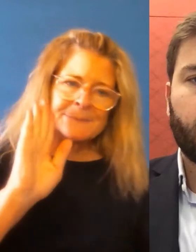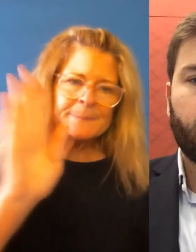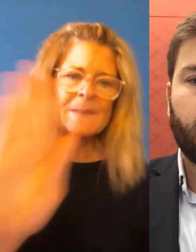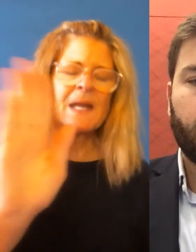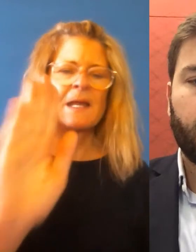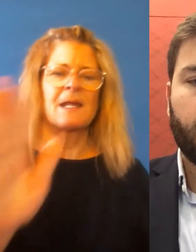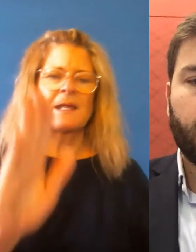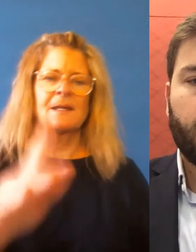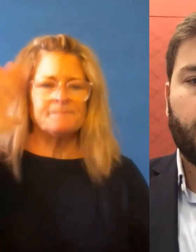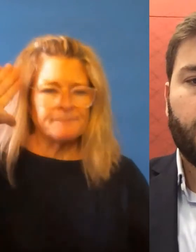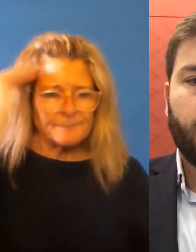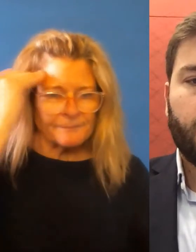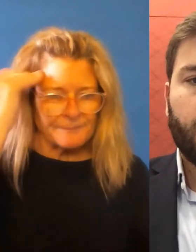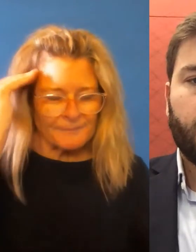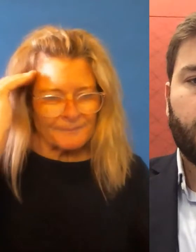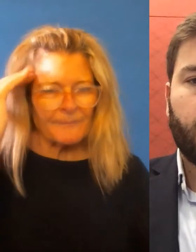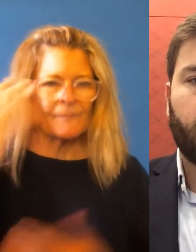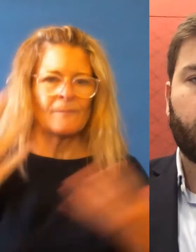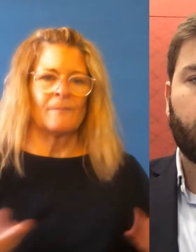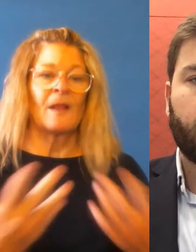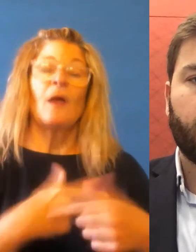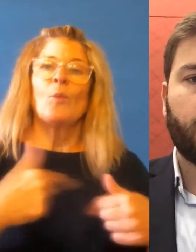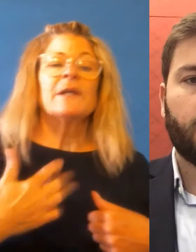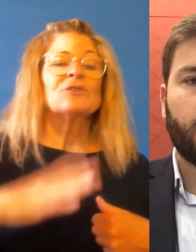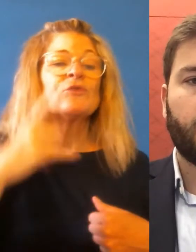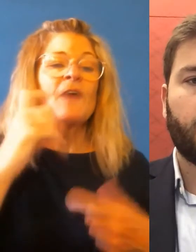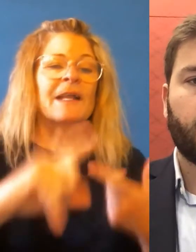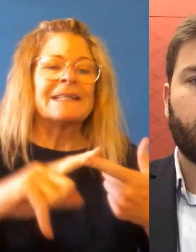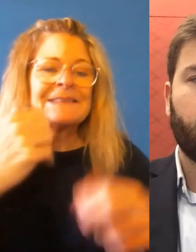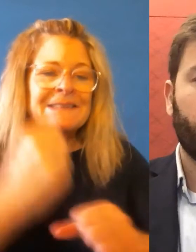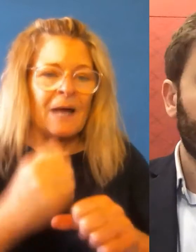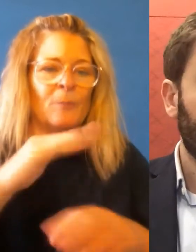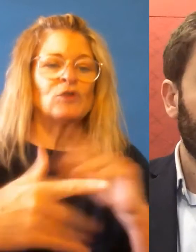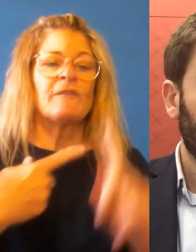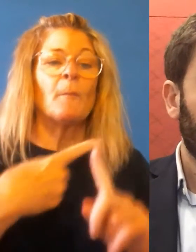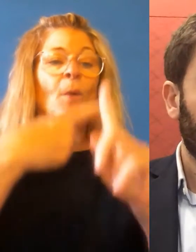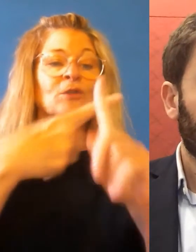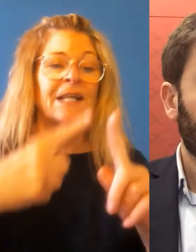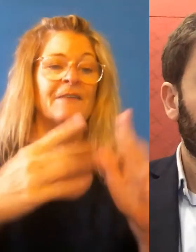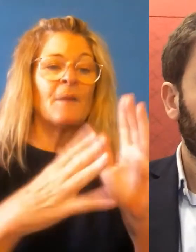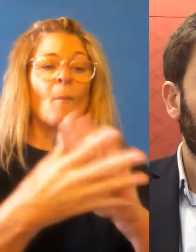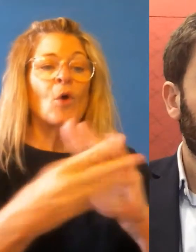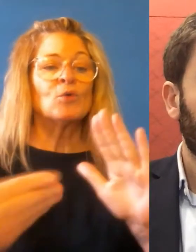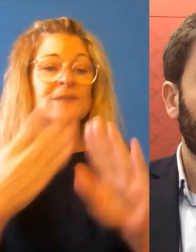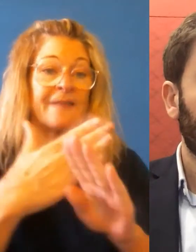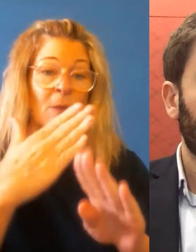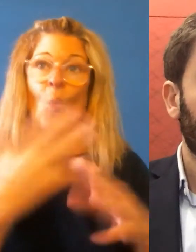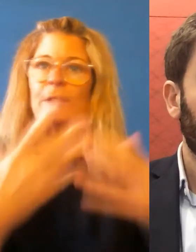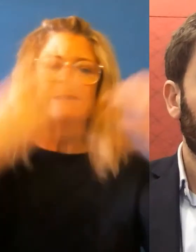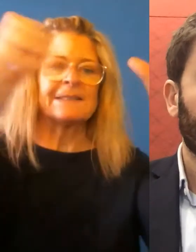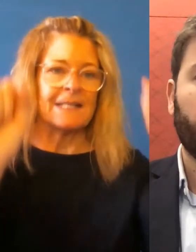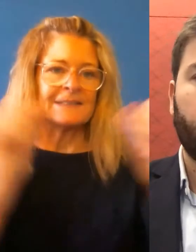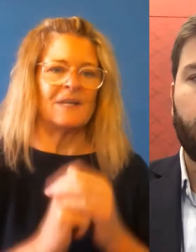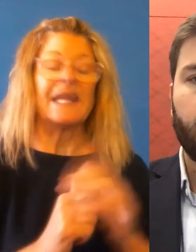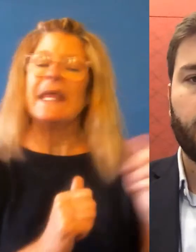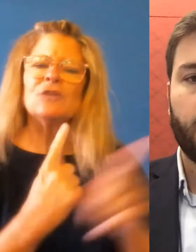examples and exemplars of models that can help us and can, can work. Look, he mentioned a couple of them. Uh, he